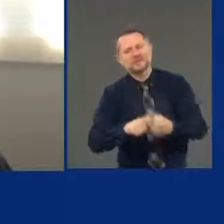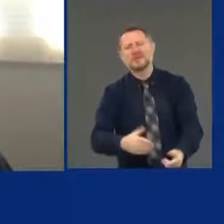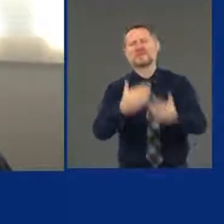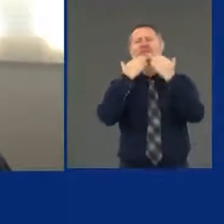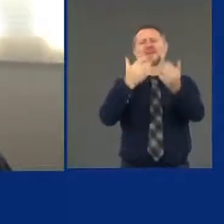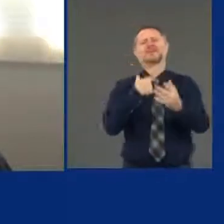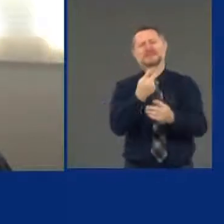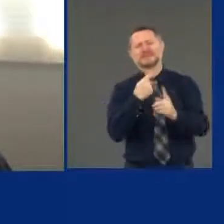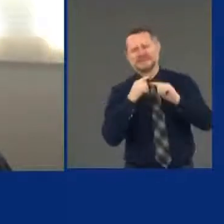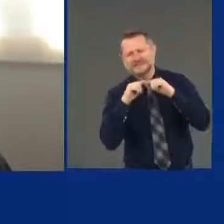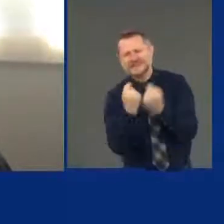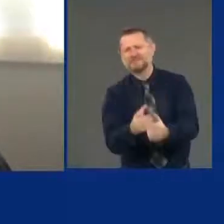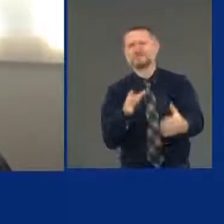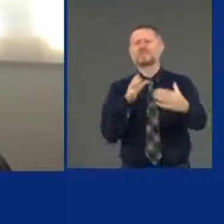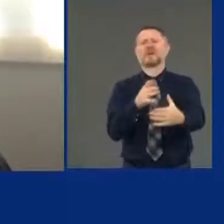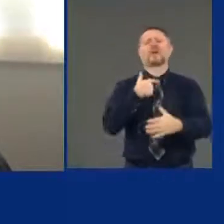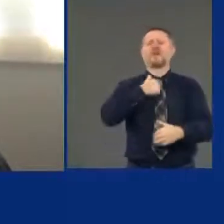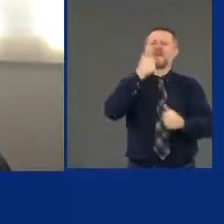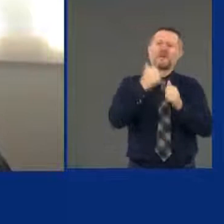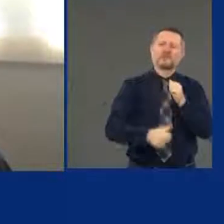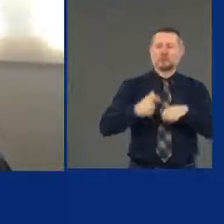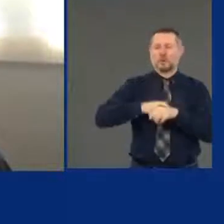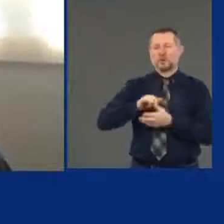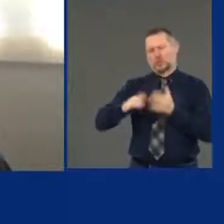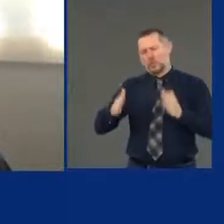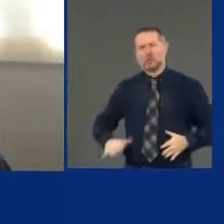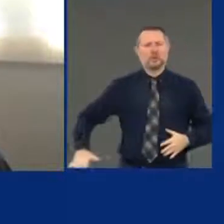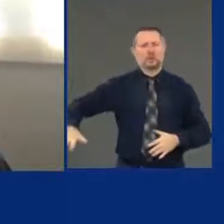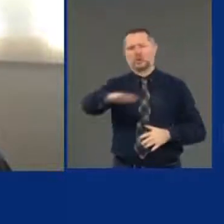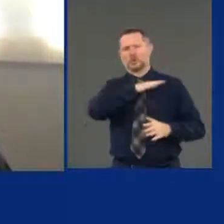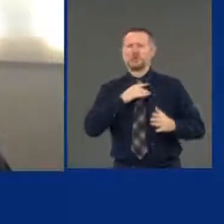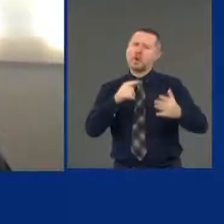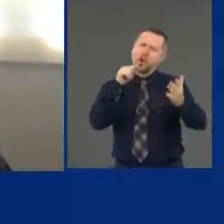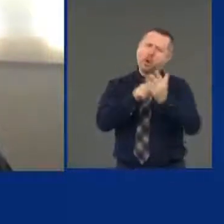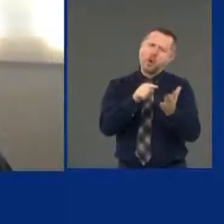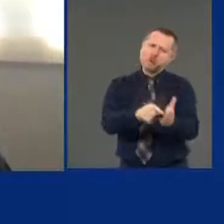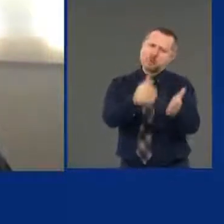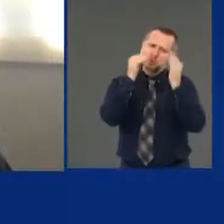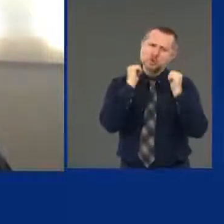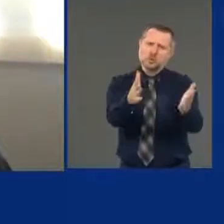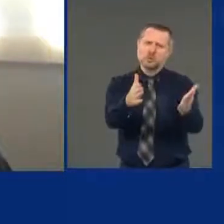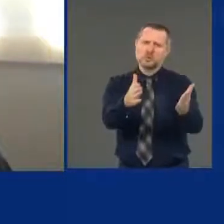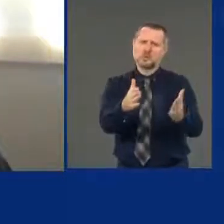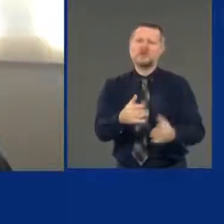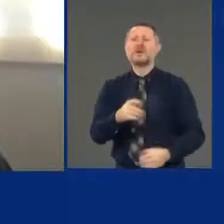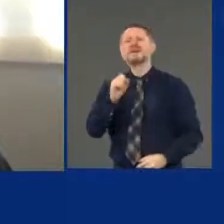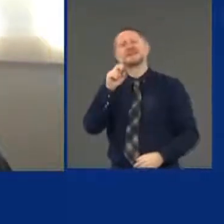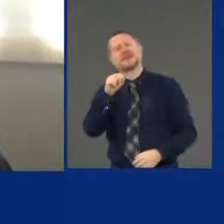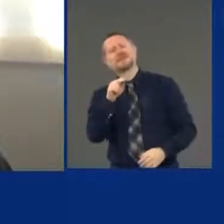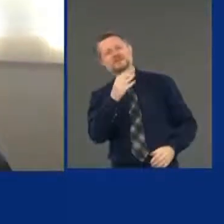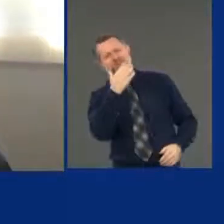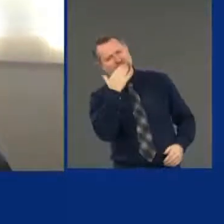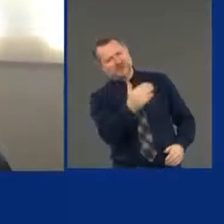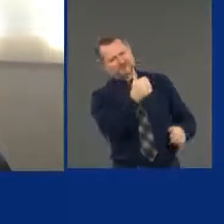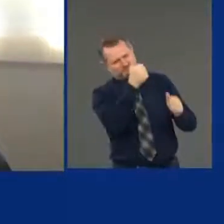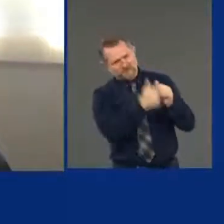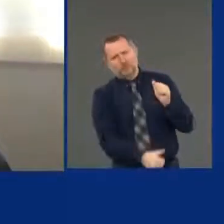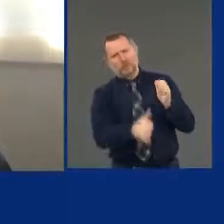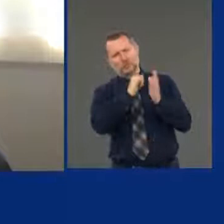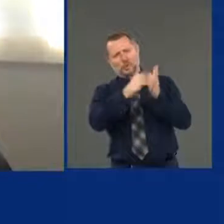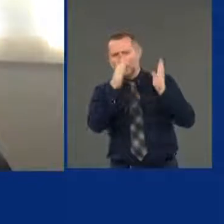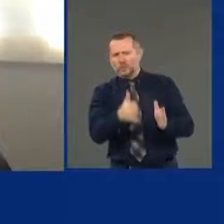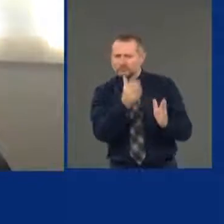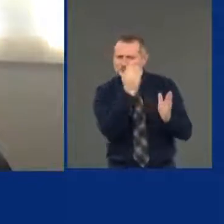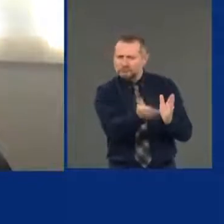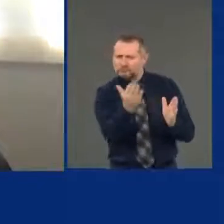doing. Every New Yorker thanks you. We owe you one. Well, we thank every New Yorker. The extraordinary commitment